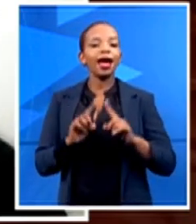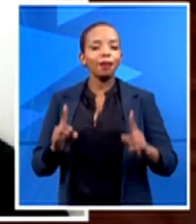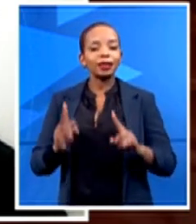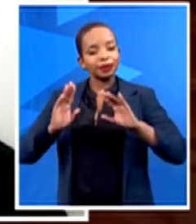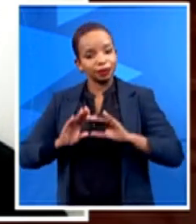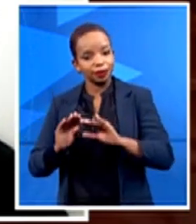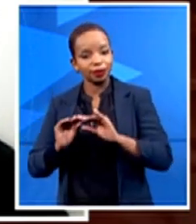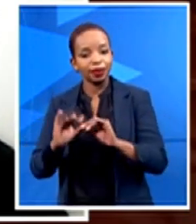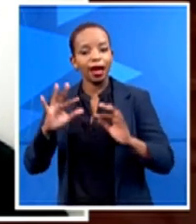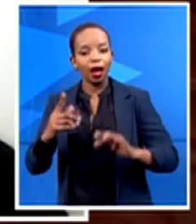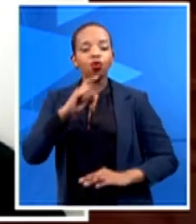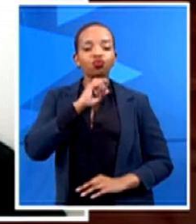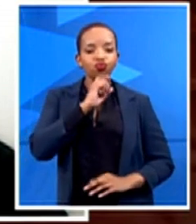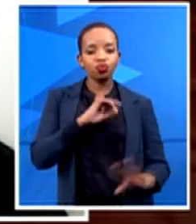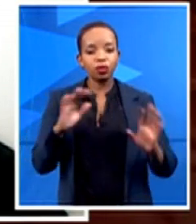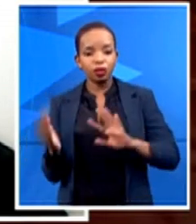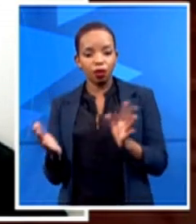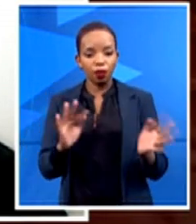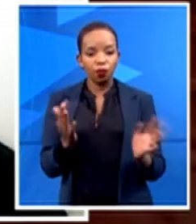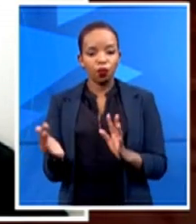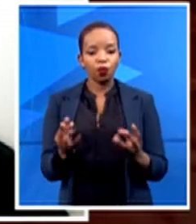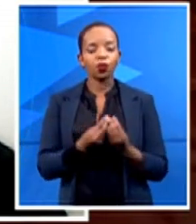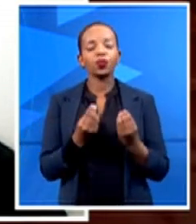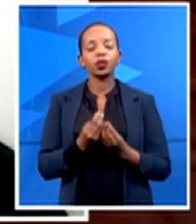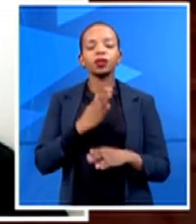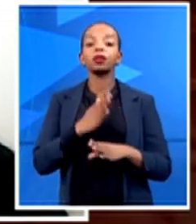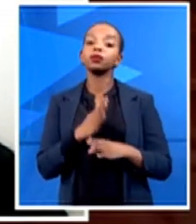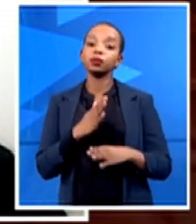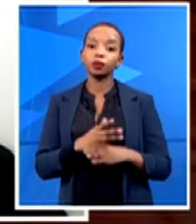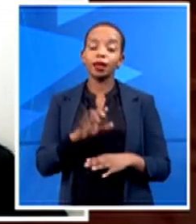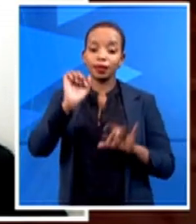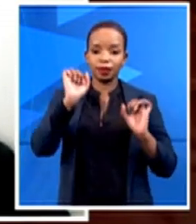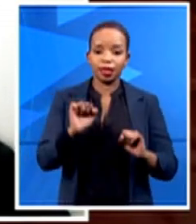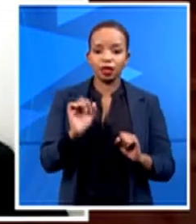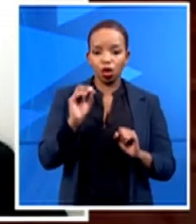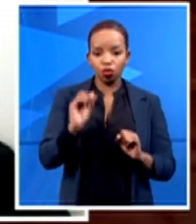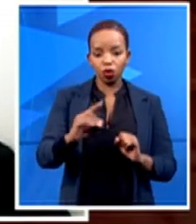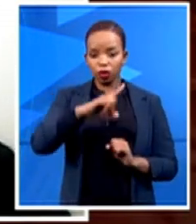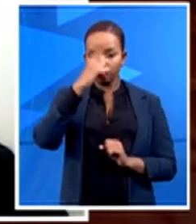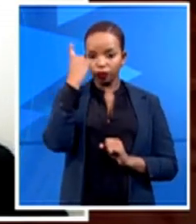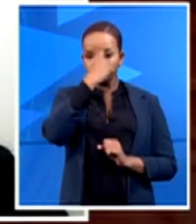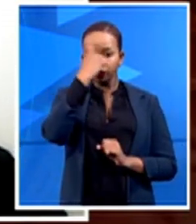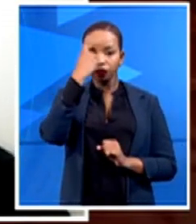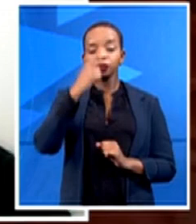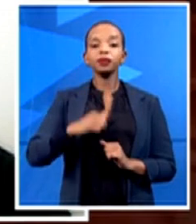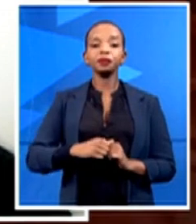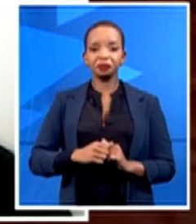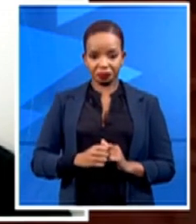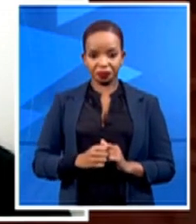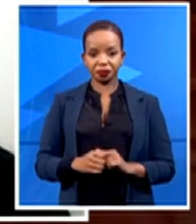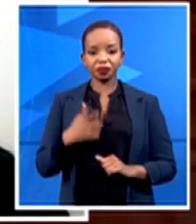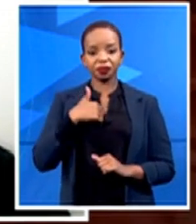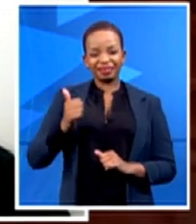there's going to be temperature scanners, and, I mean, I was lucky to visit Ogwini High School in